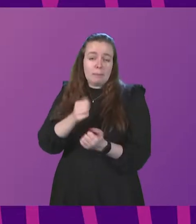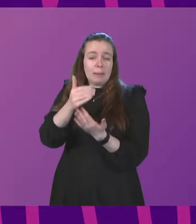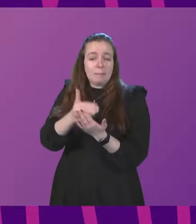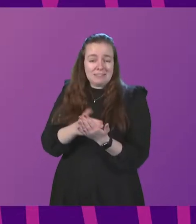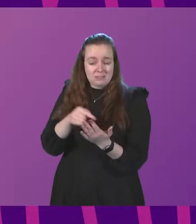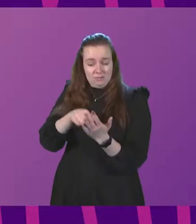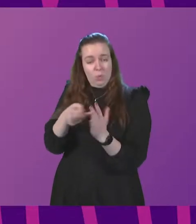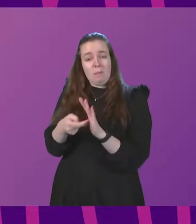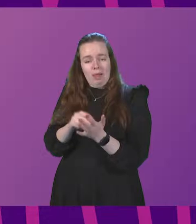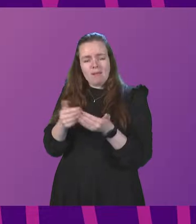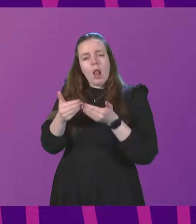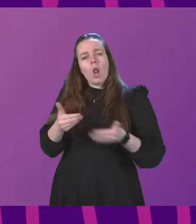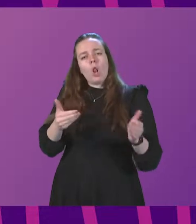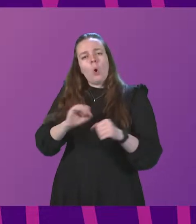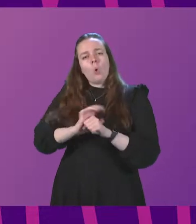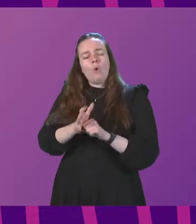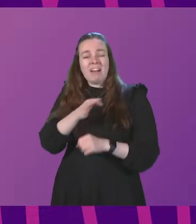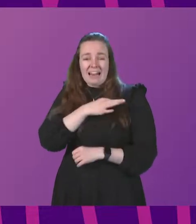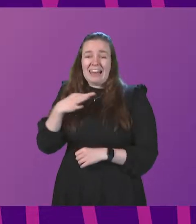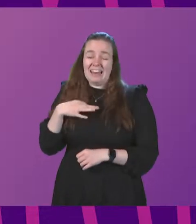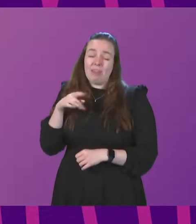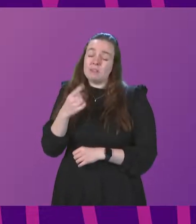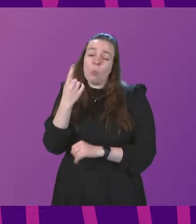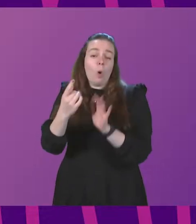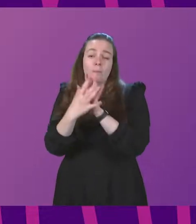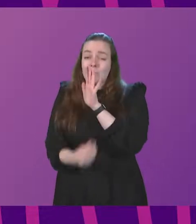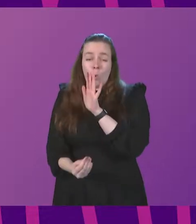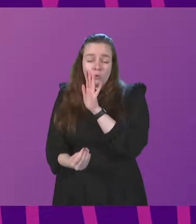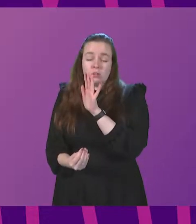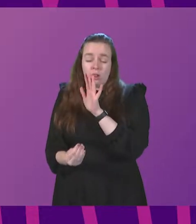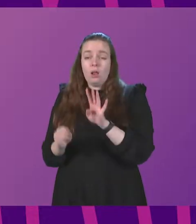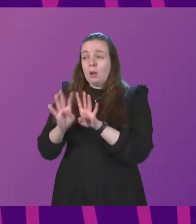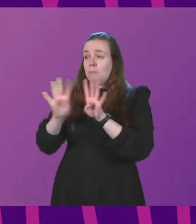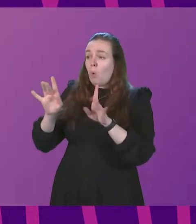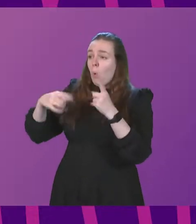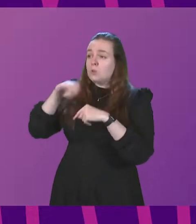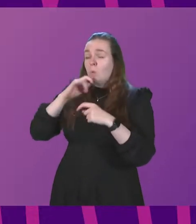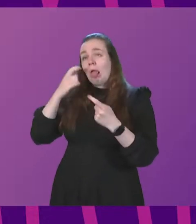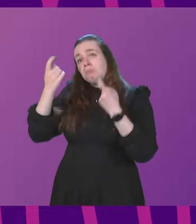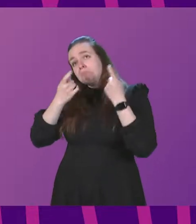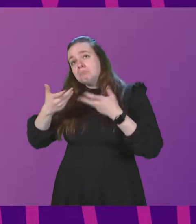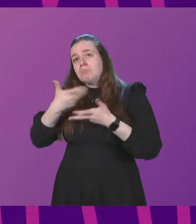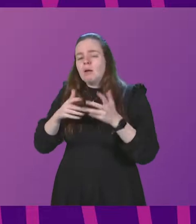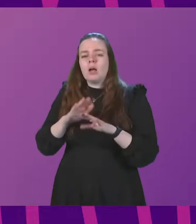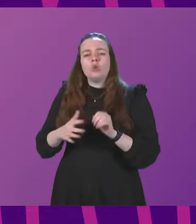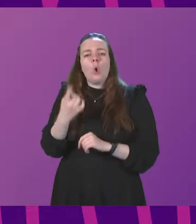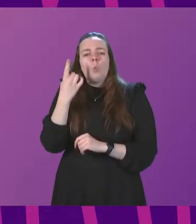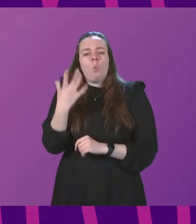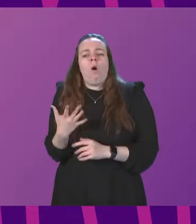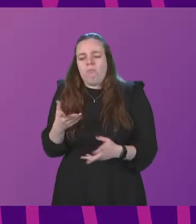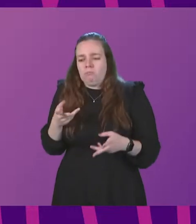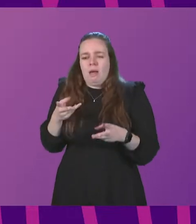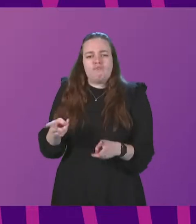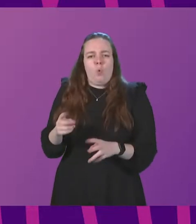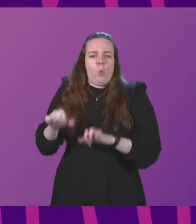plan. Long Covid clinics are one model that boards will consider, but there is no one single approach that is